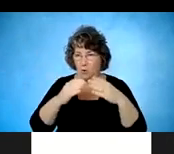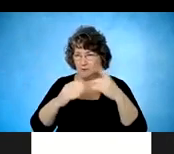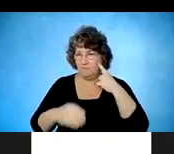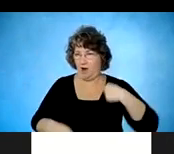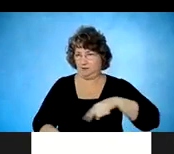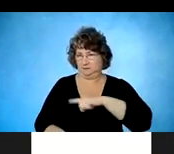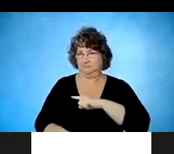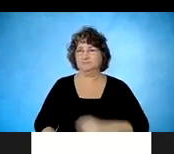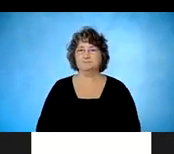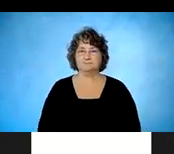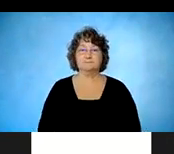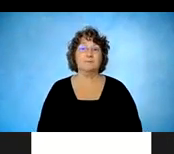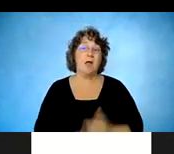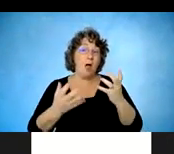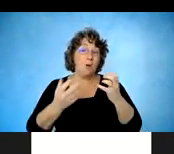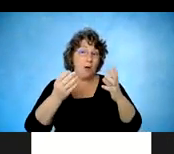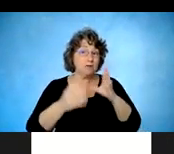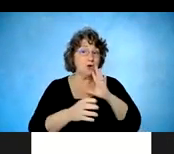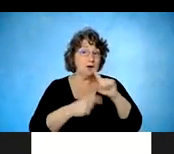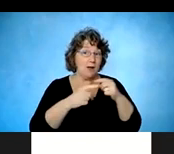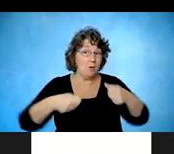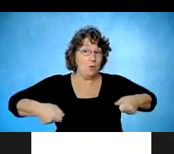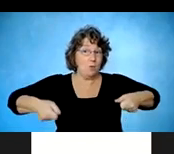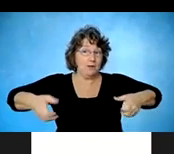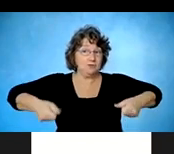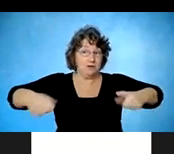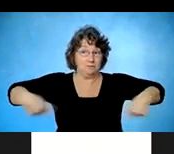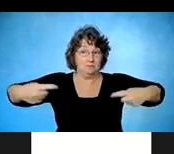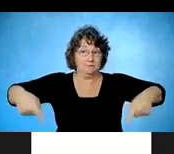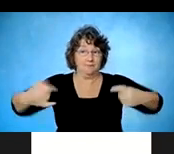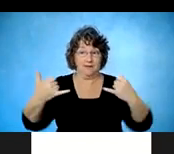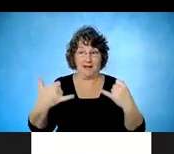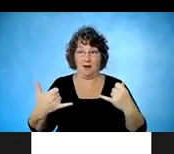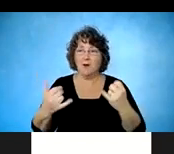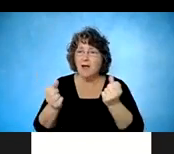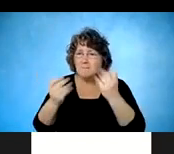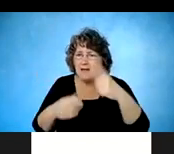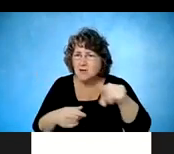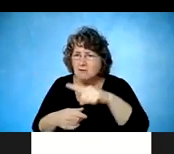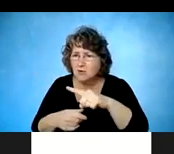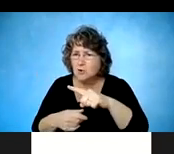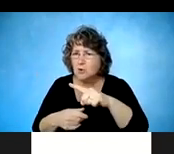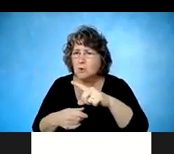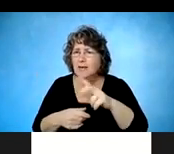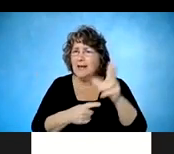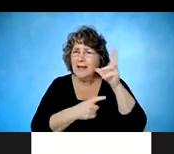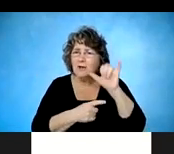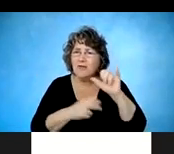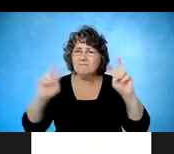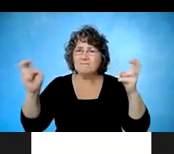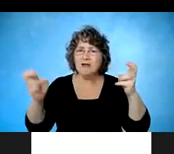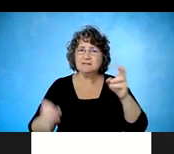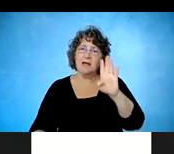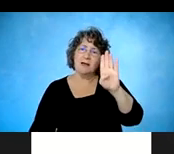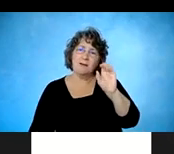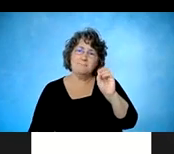about is the wheelchair. So many of you may hear the phrase, a person is bound by their wheelchair. I will